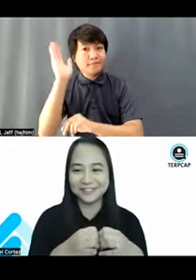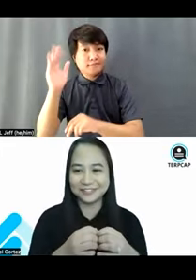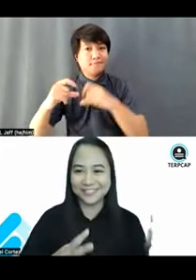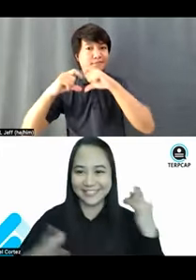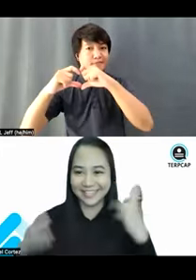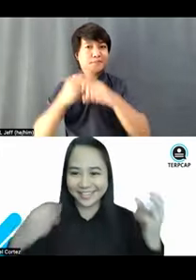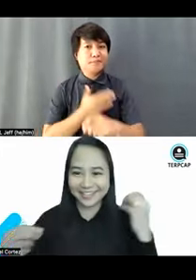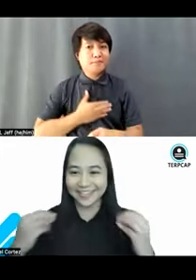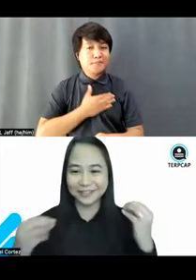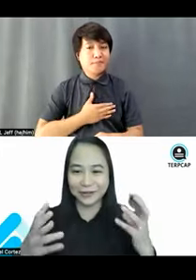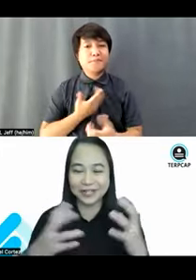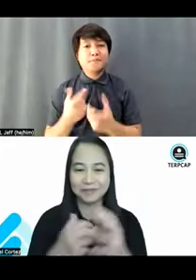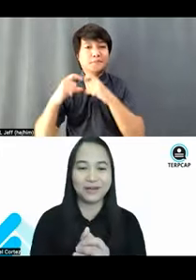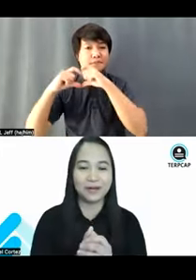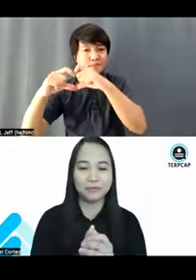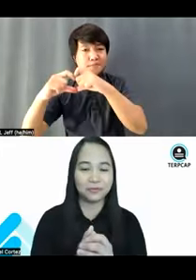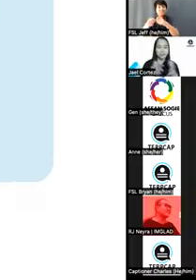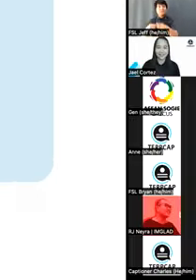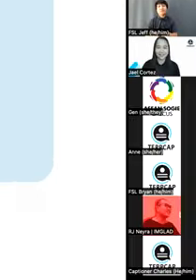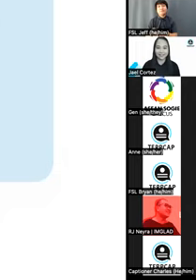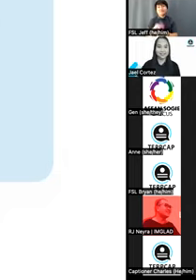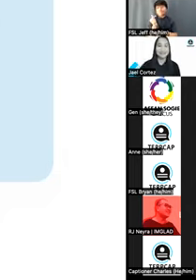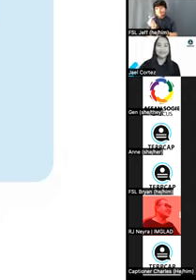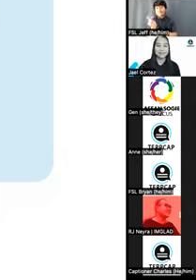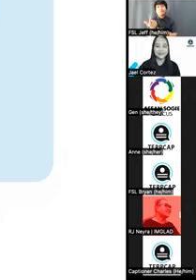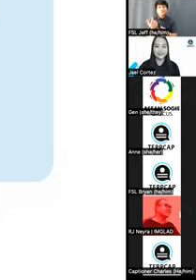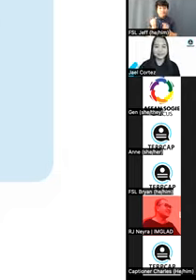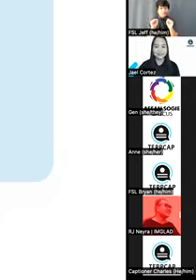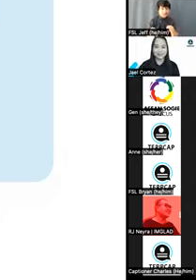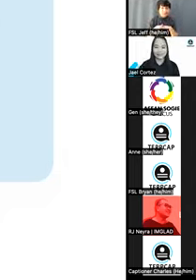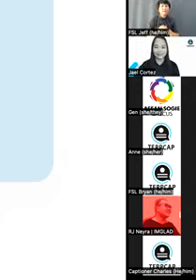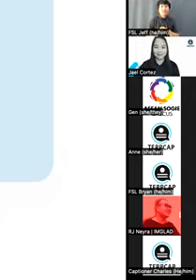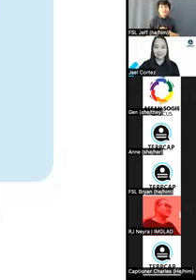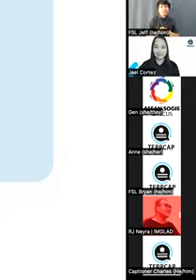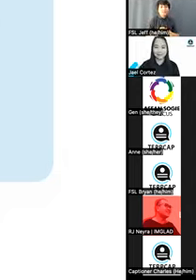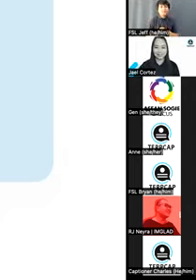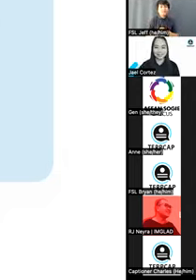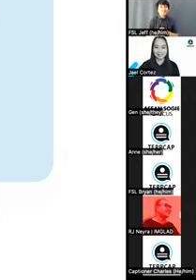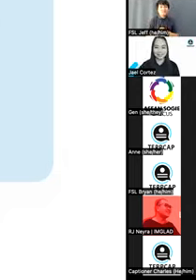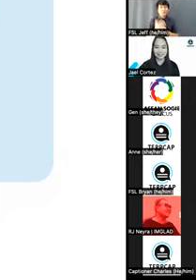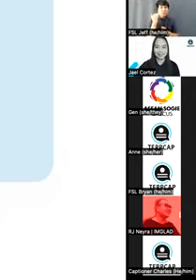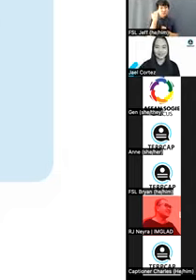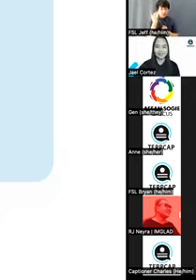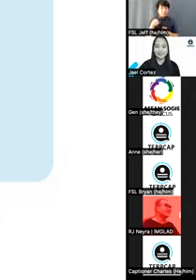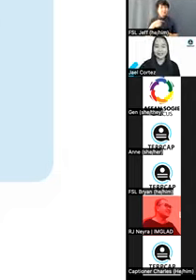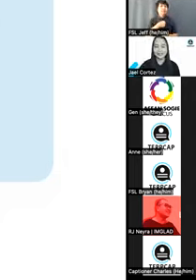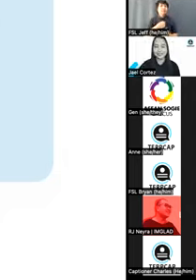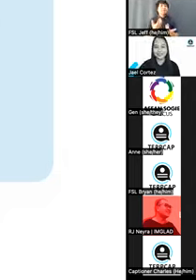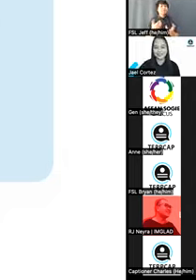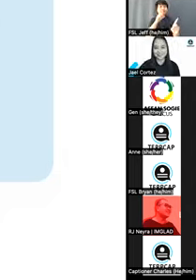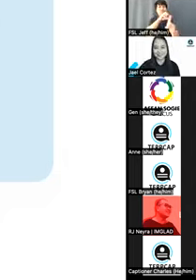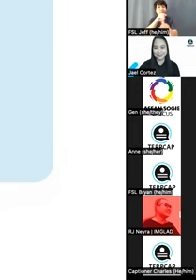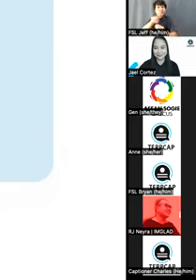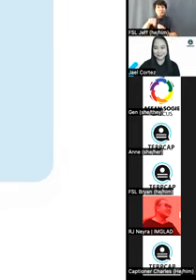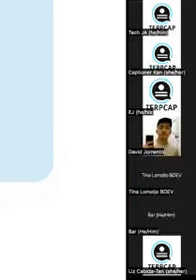you know, dig in and learn about what we can when it comes to making the digital world disability inclusive